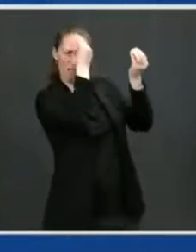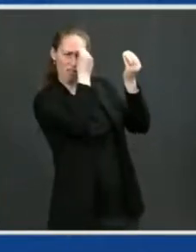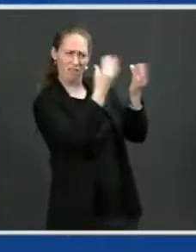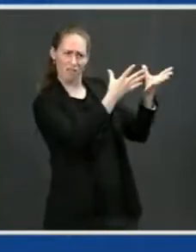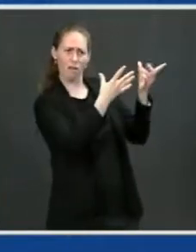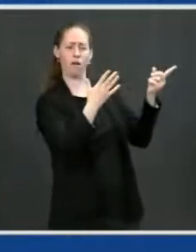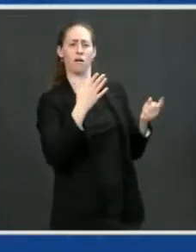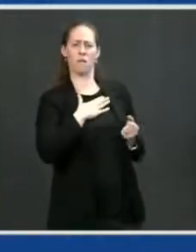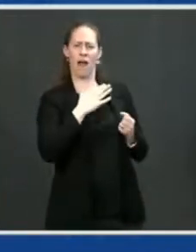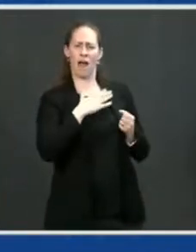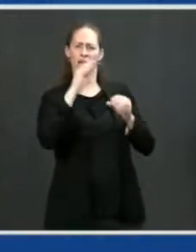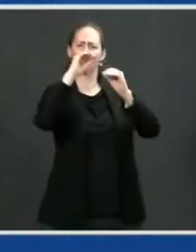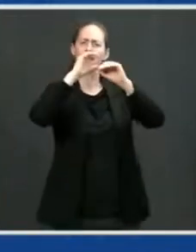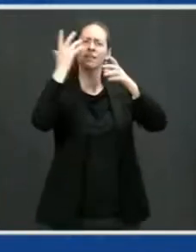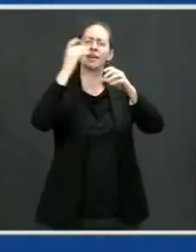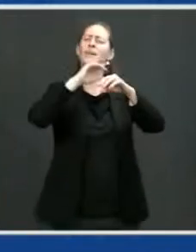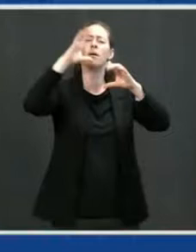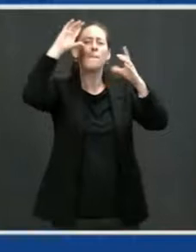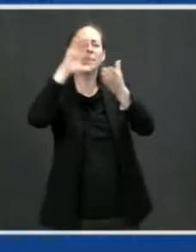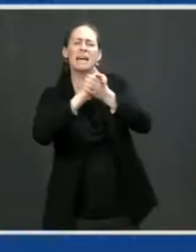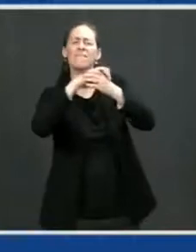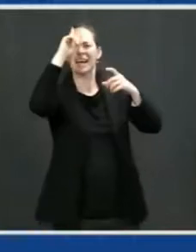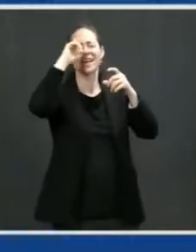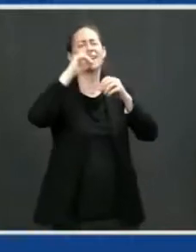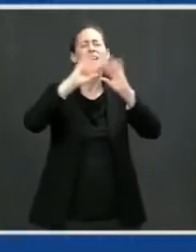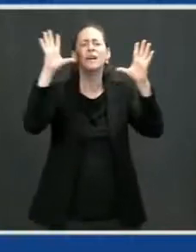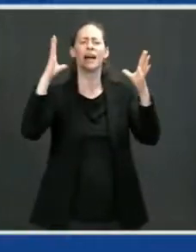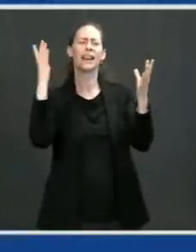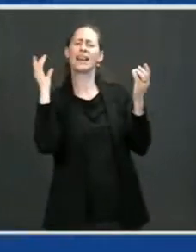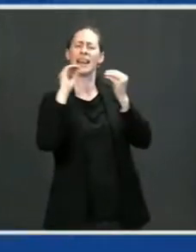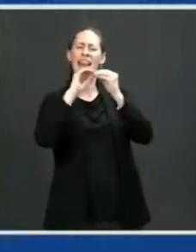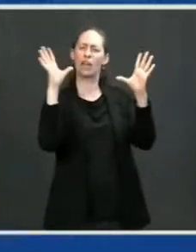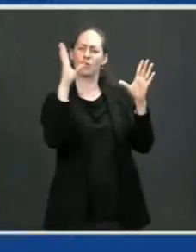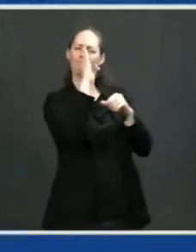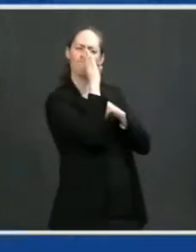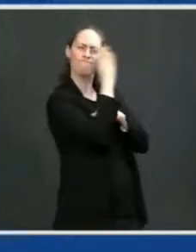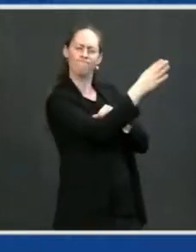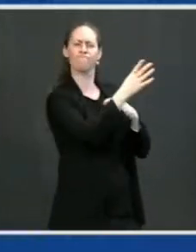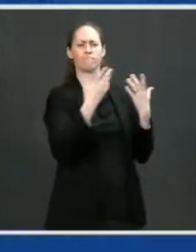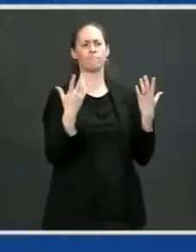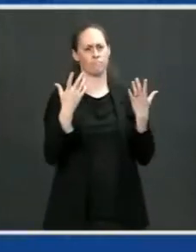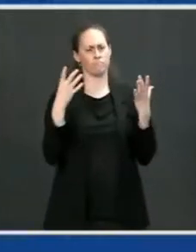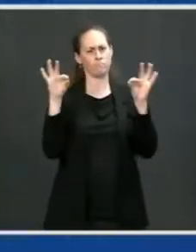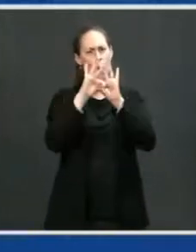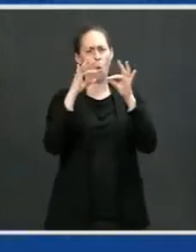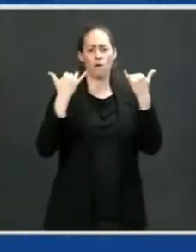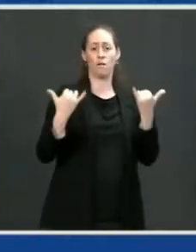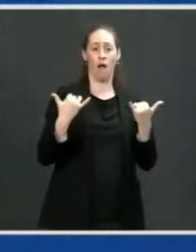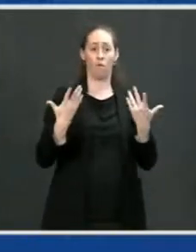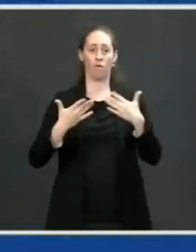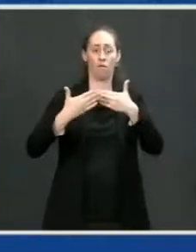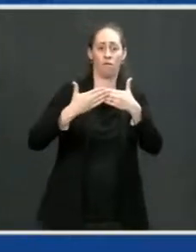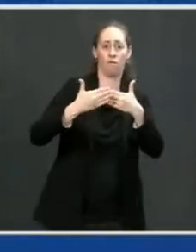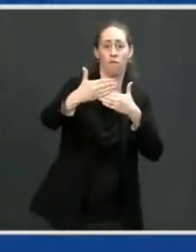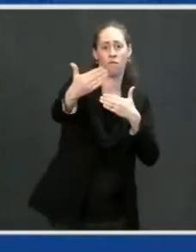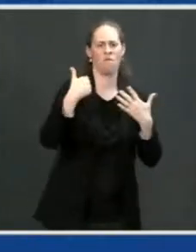between the two of us personally and directly was to be essential in moving forward to a more effective relationship. And